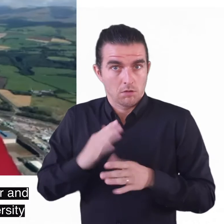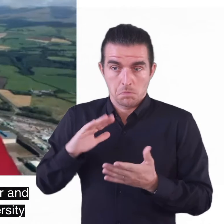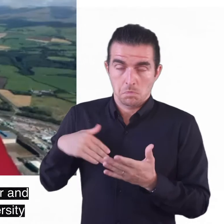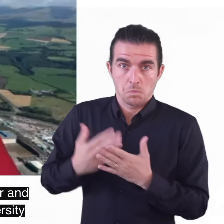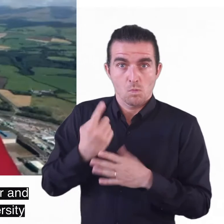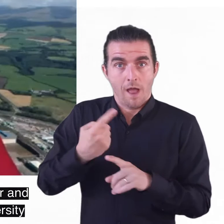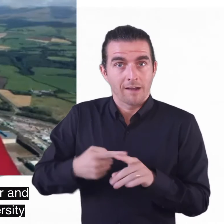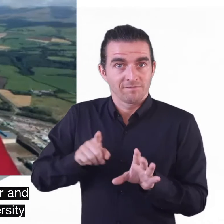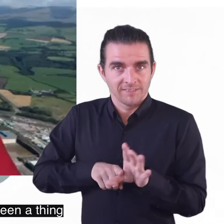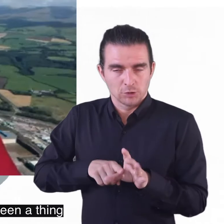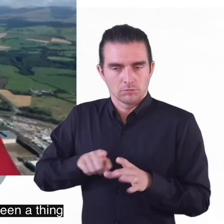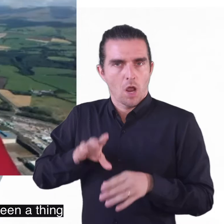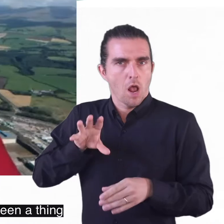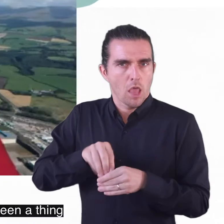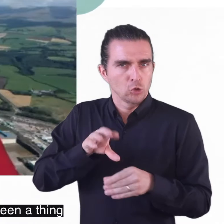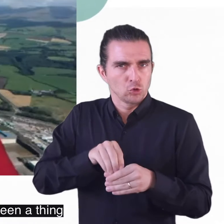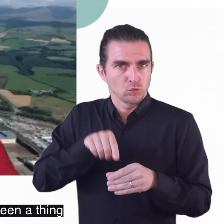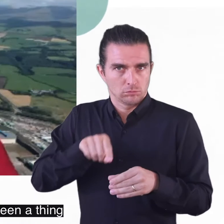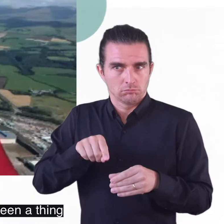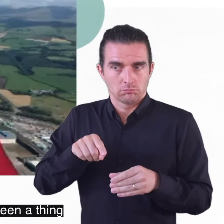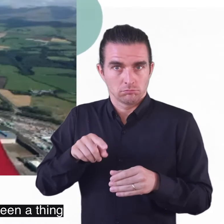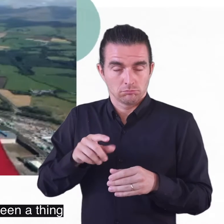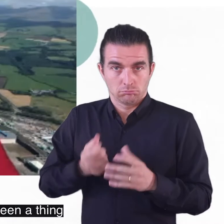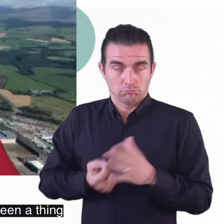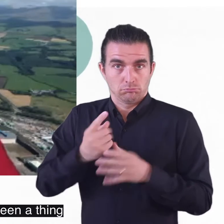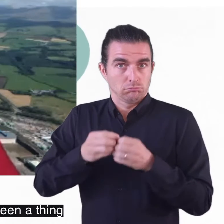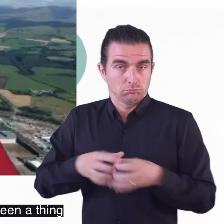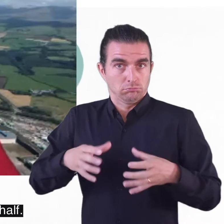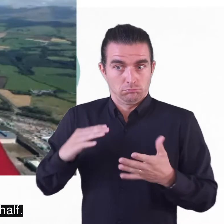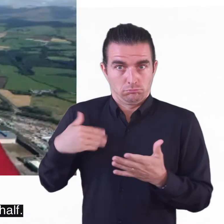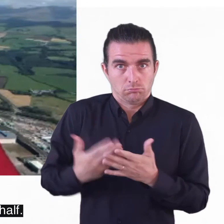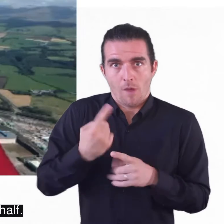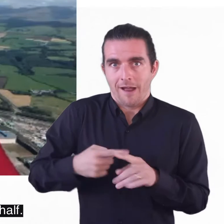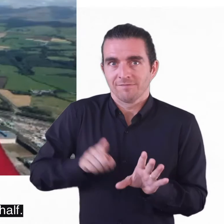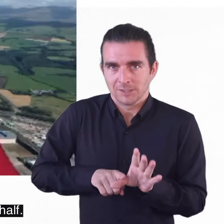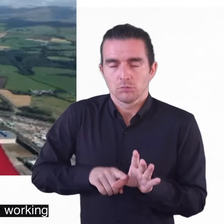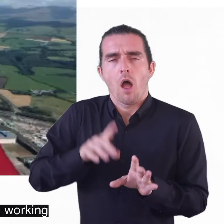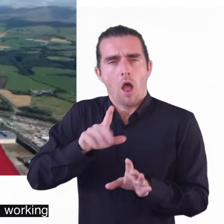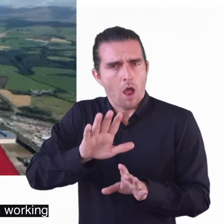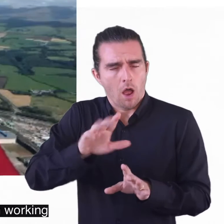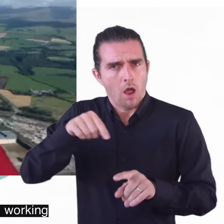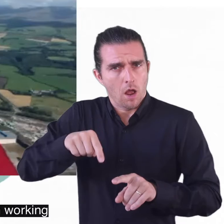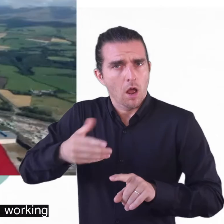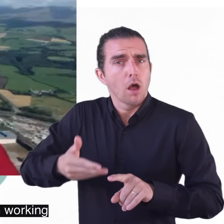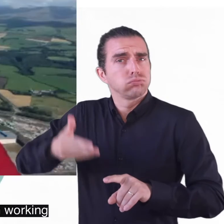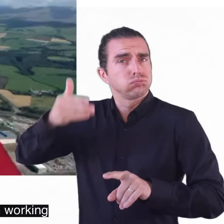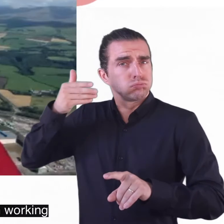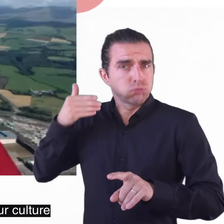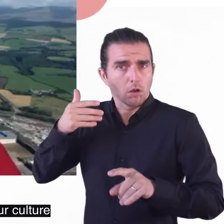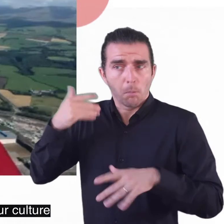last year and a half because the diversity and inclusion team has only been a thing for the last year and a half i mean cellarfield's been